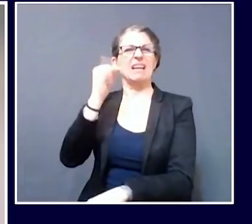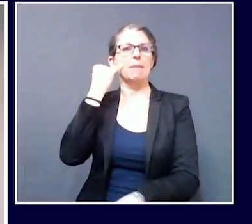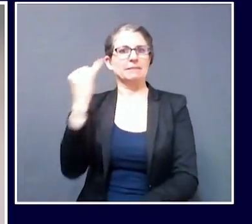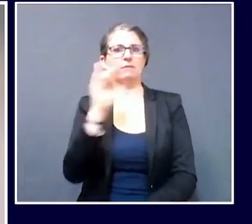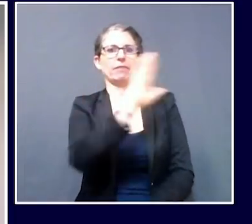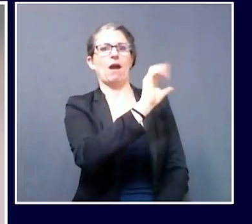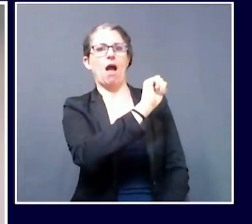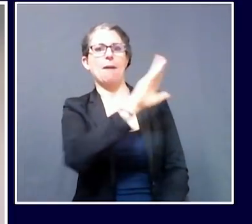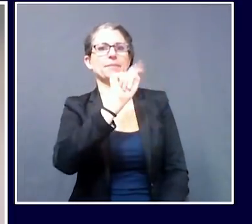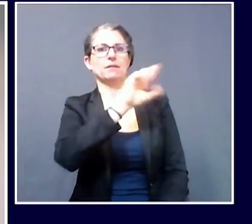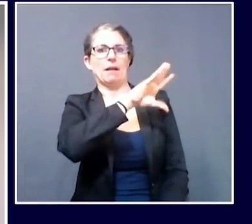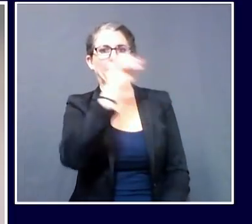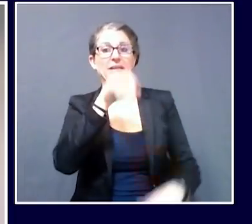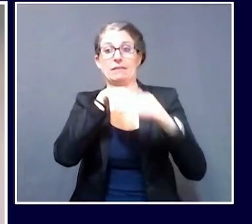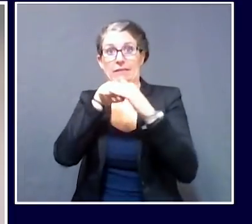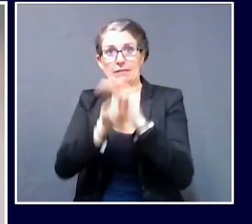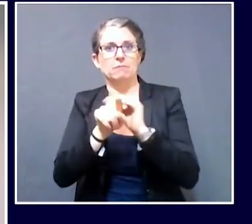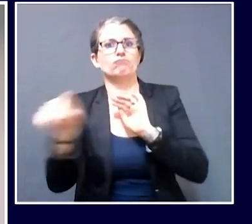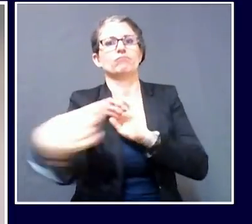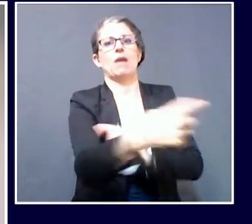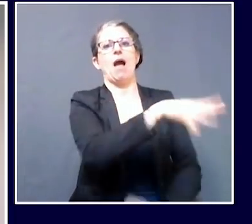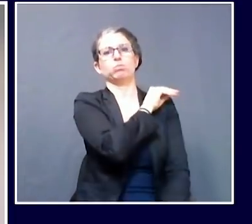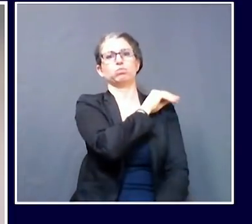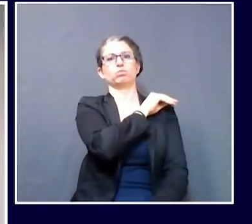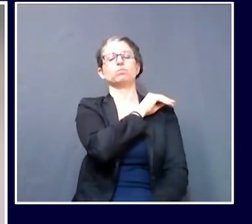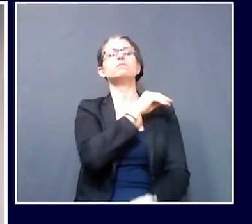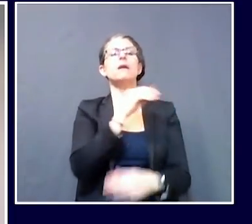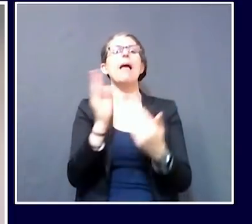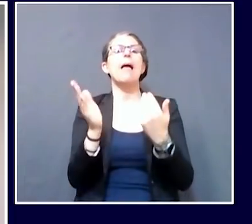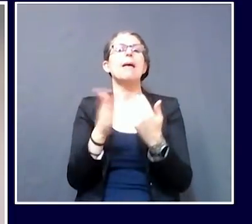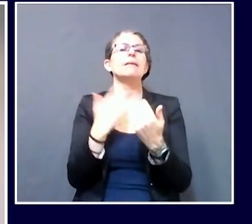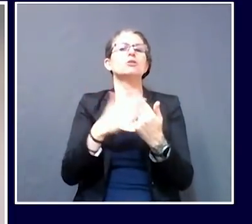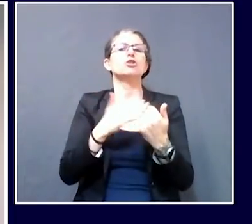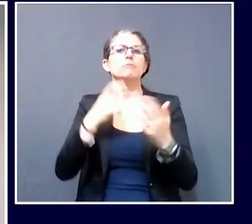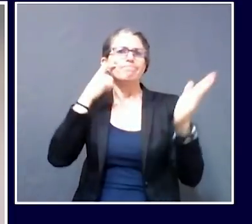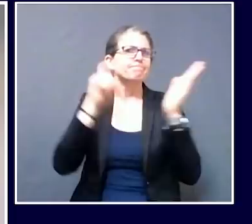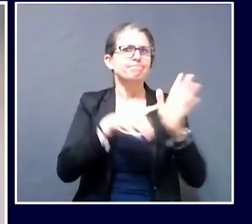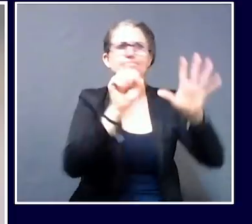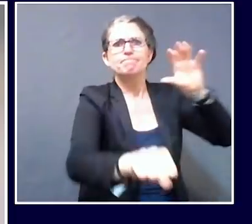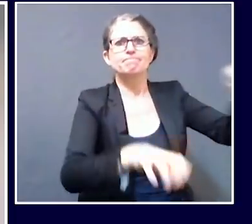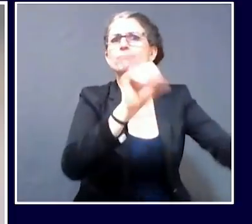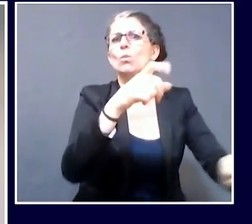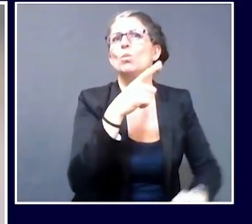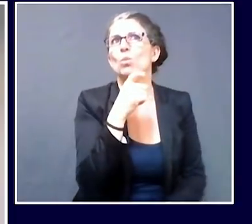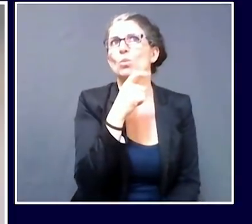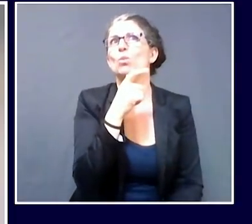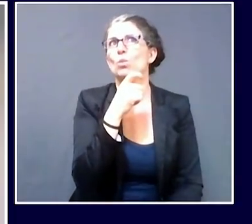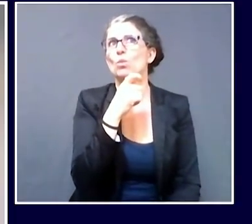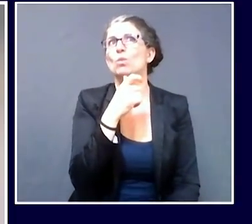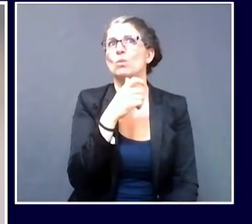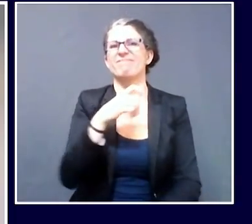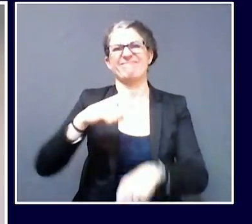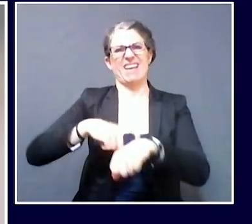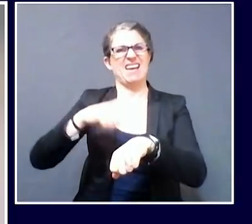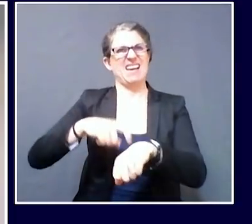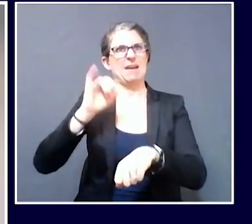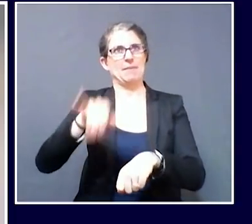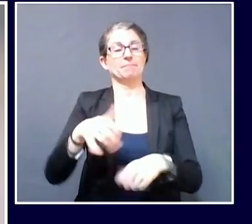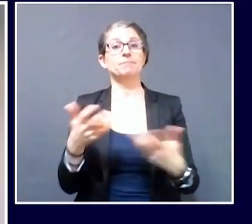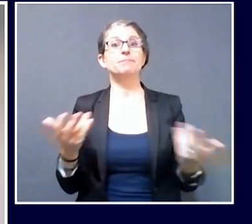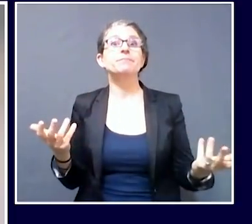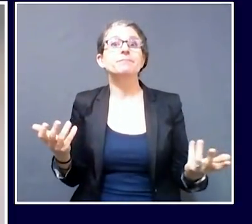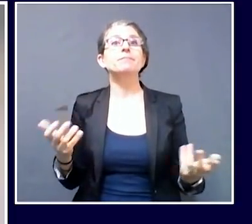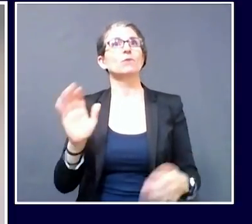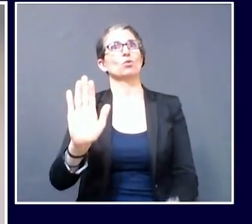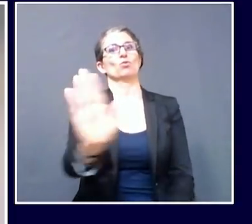going there. Make no mistake, it's much harder in a workplace setting, because if you think about your own workplace, or at least the last time